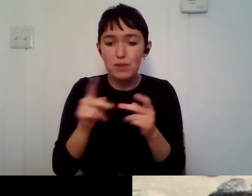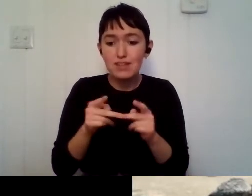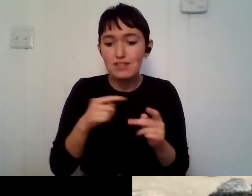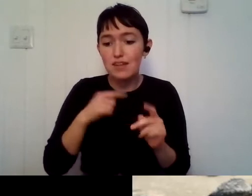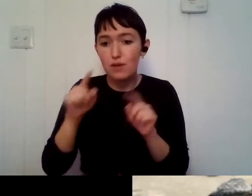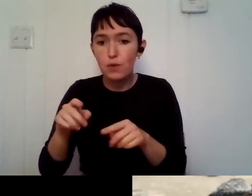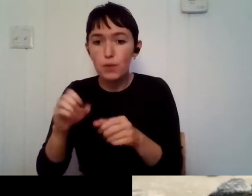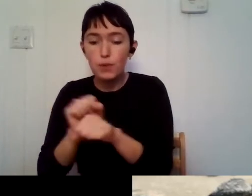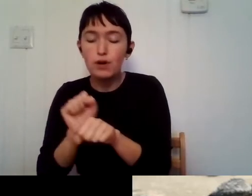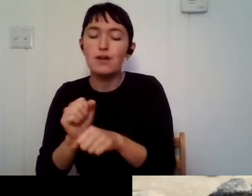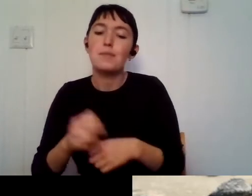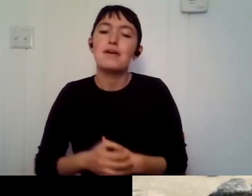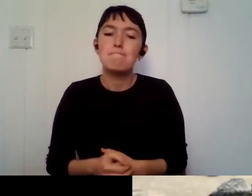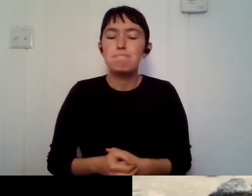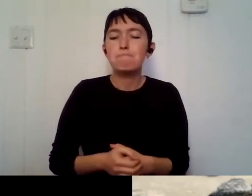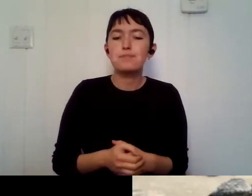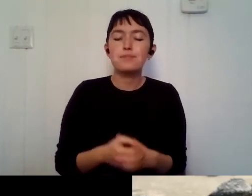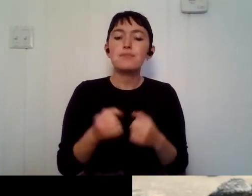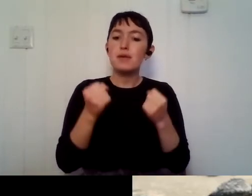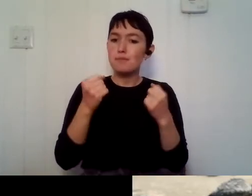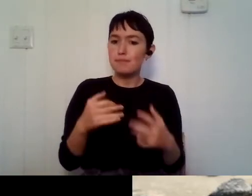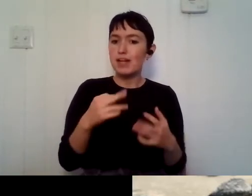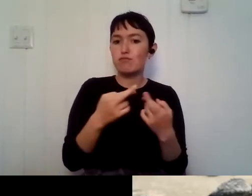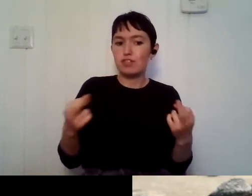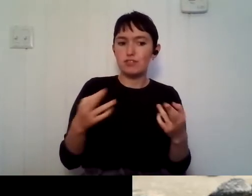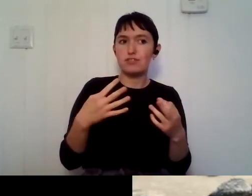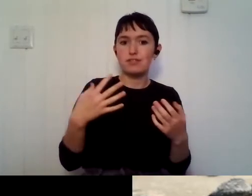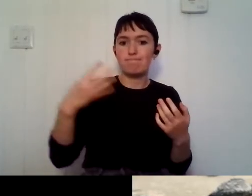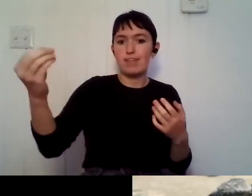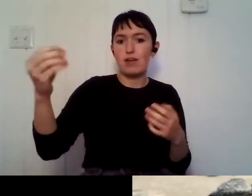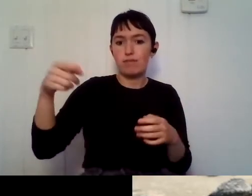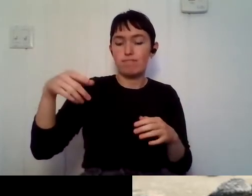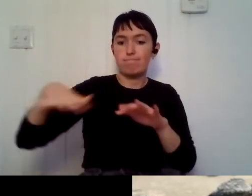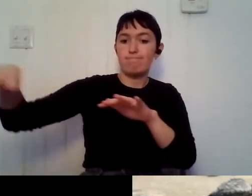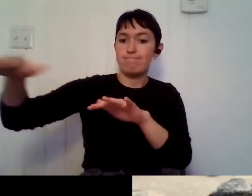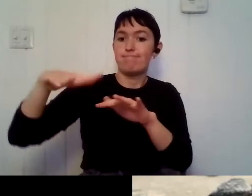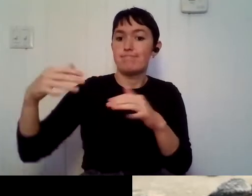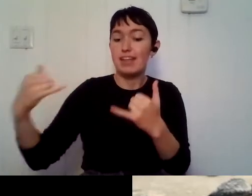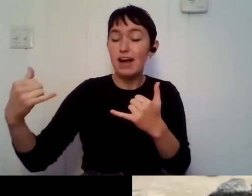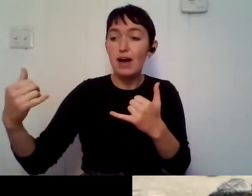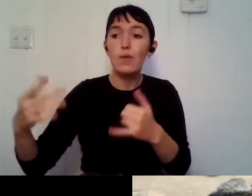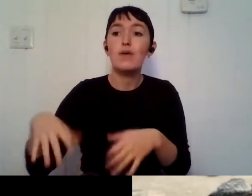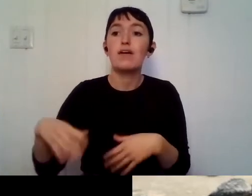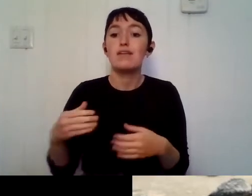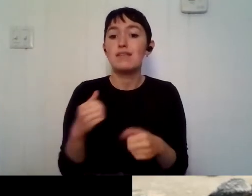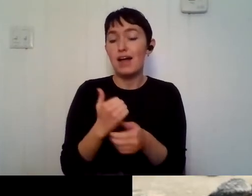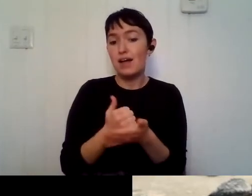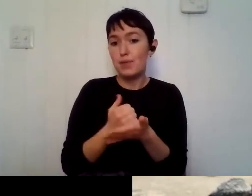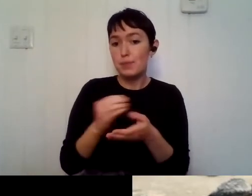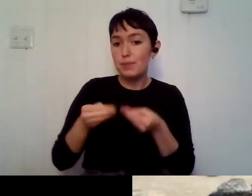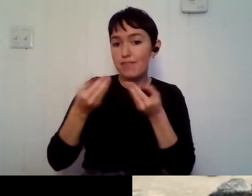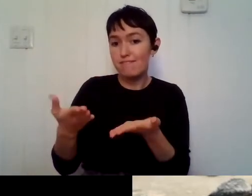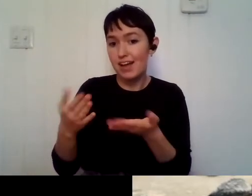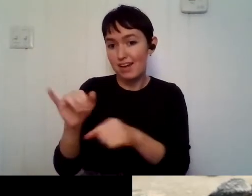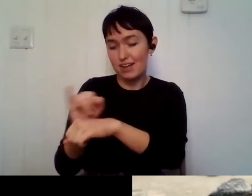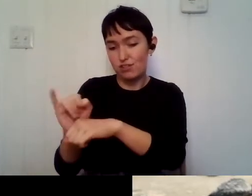now like different resources out there that are helping to, uh, not only like provide internships and